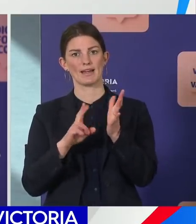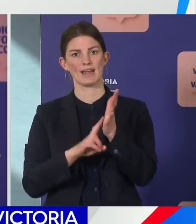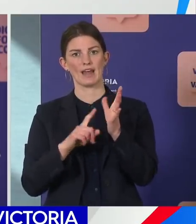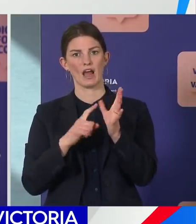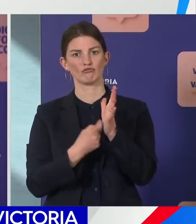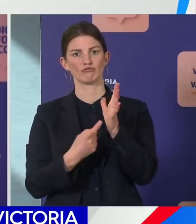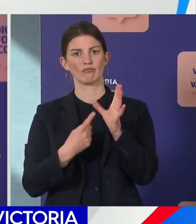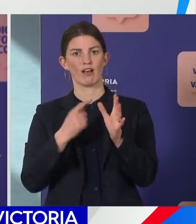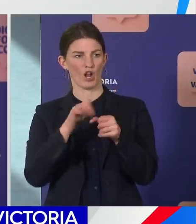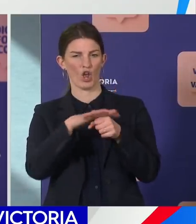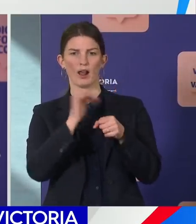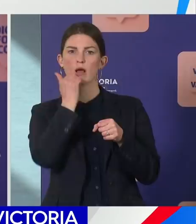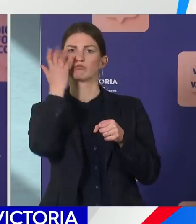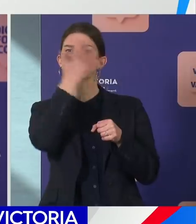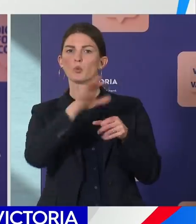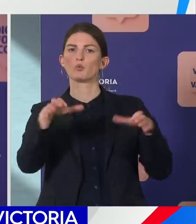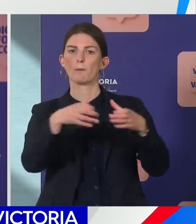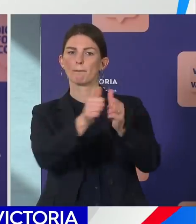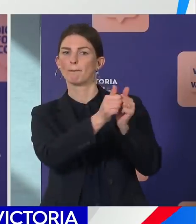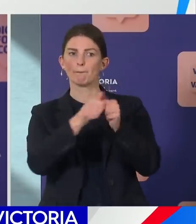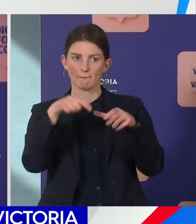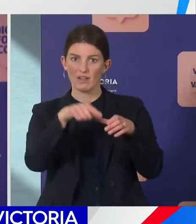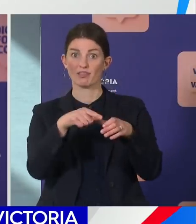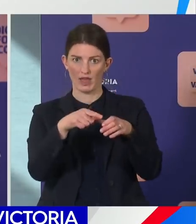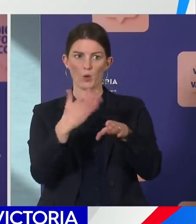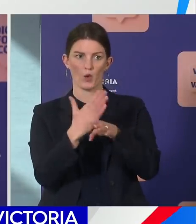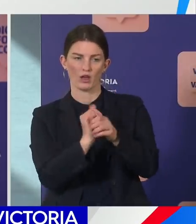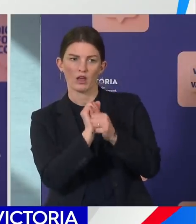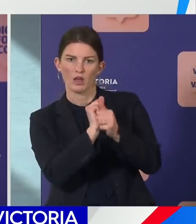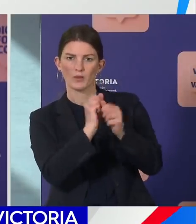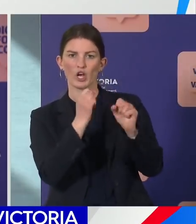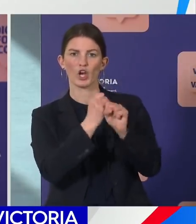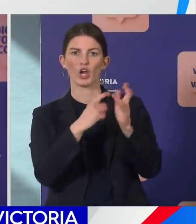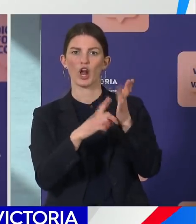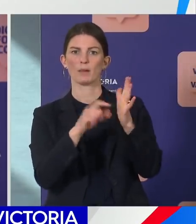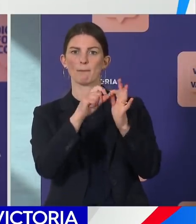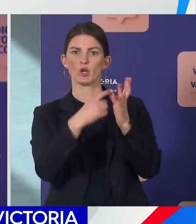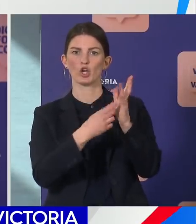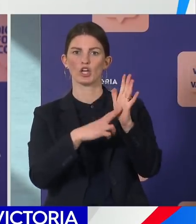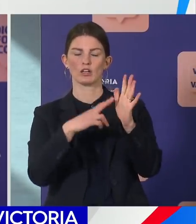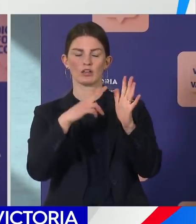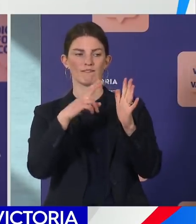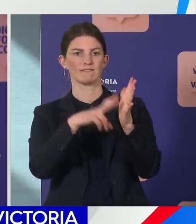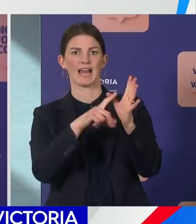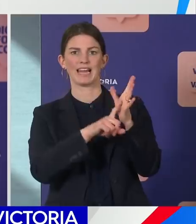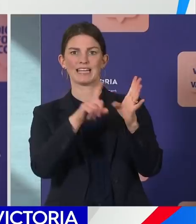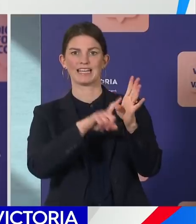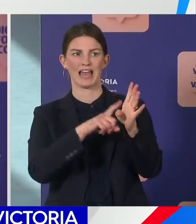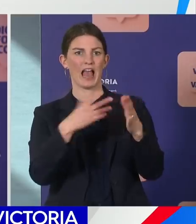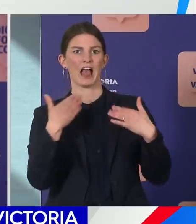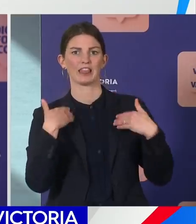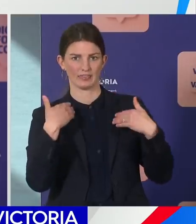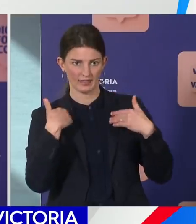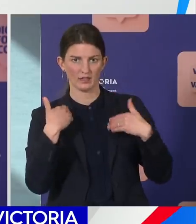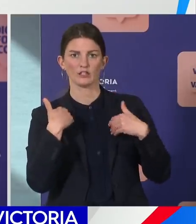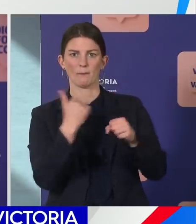partnership closely with Goulburn Valley Health, and they are working around the clock to keep their Indigenous, their strong Indigenous